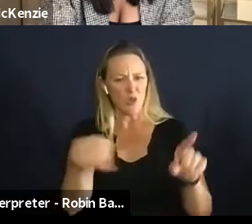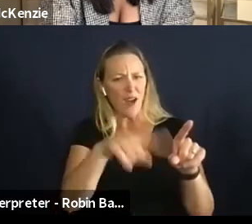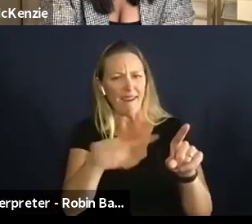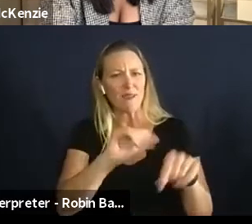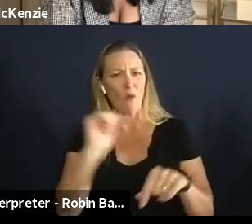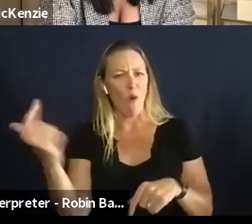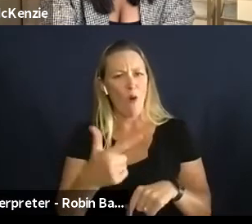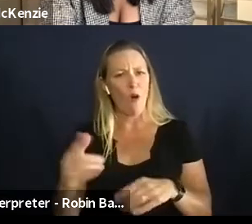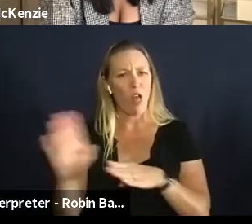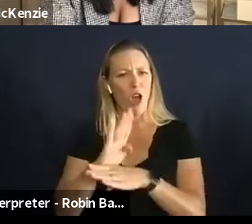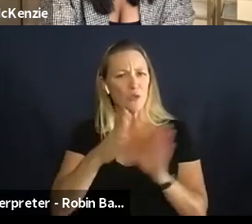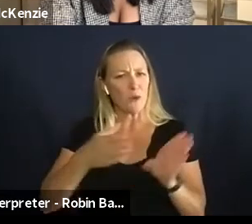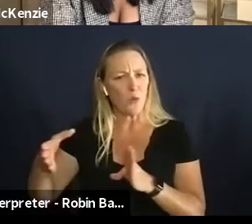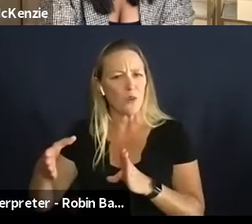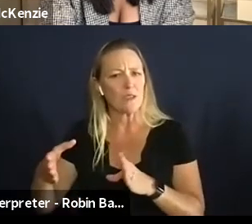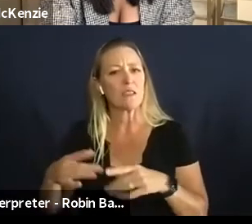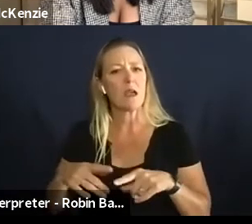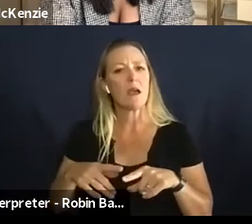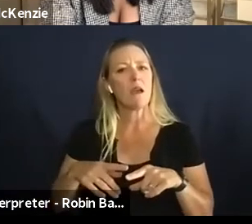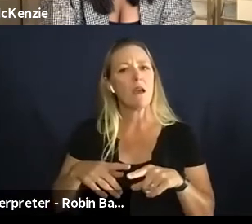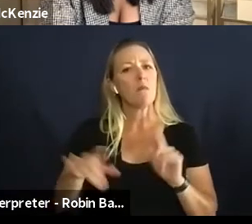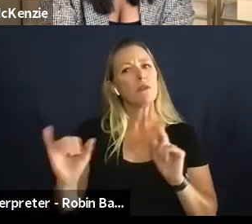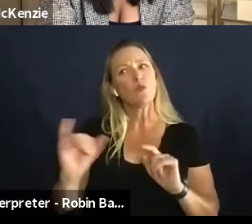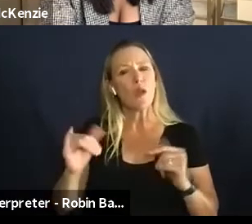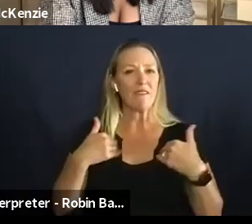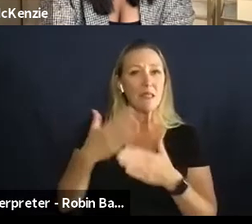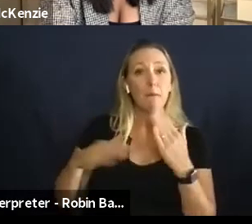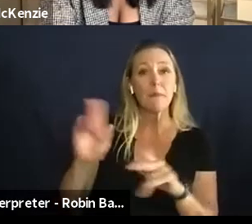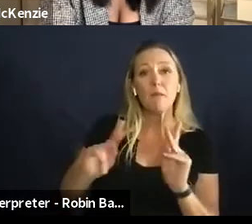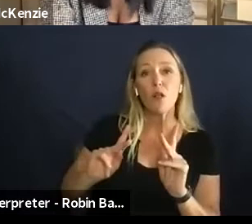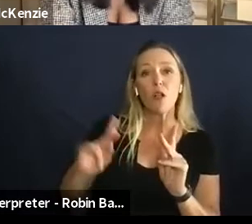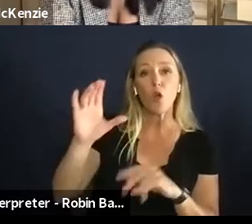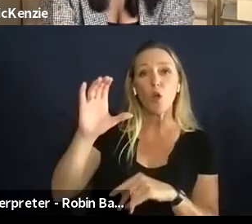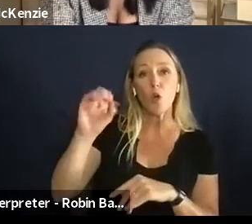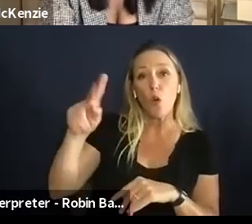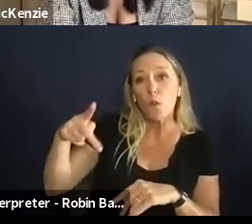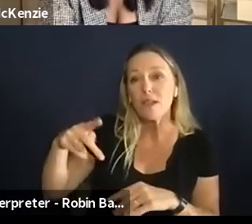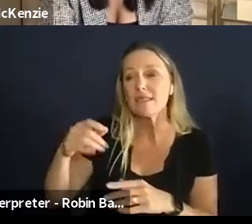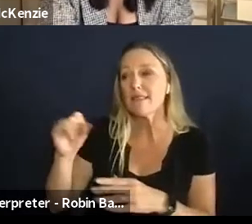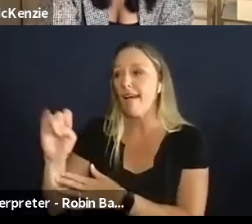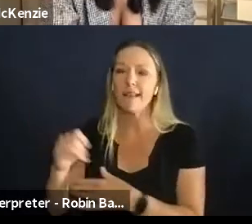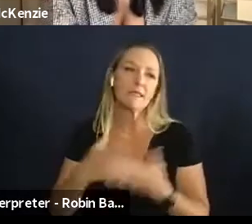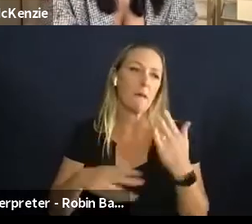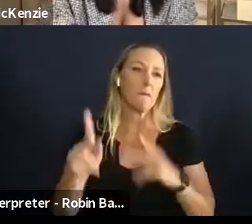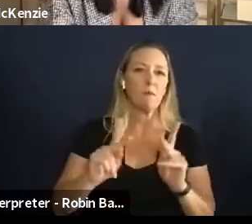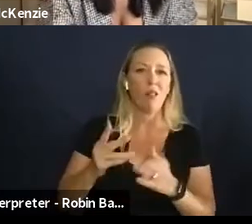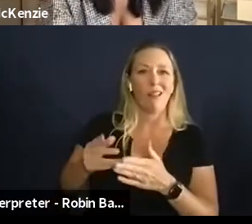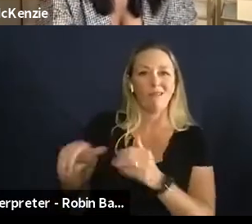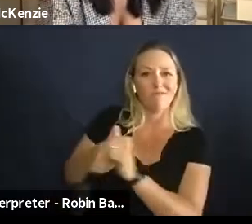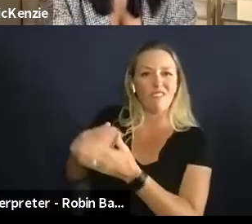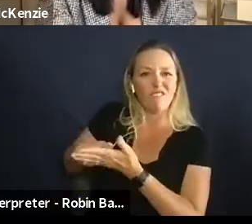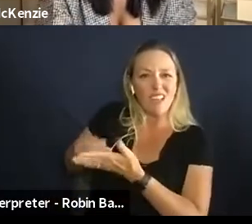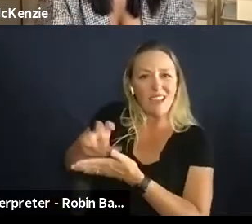on this panel but we have people who are on the corporate side who are on the funding side who are you know own their own business and who are starting out